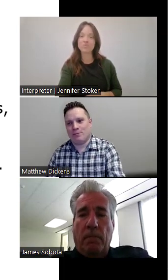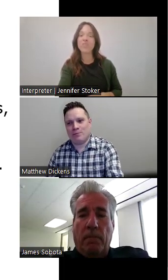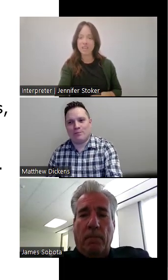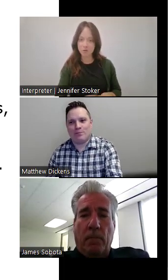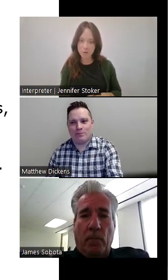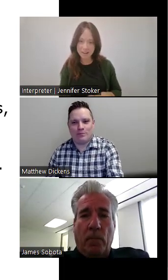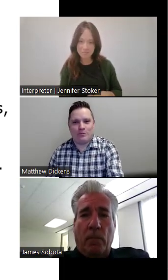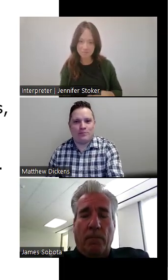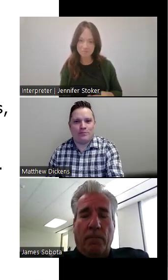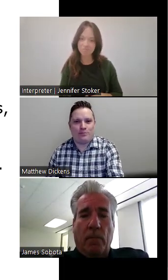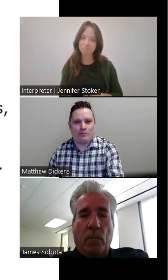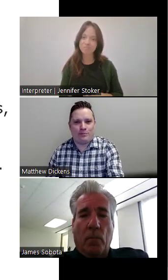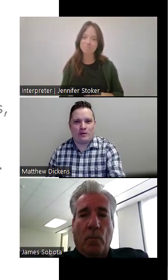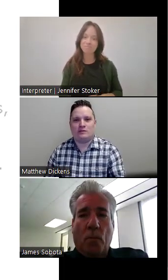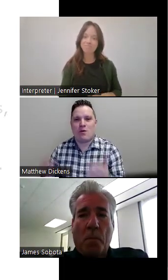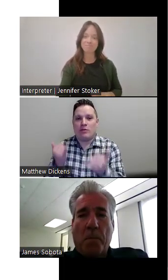Thank you, Rebecca.